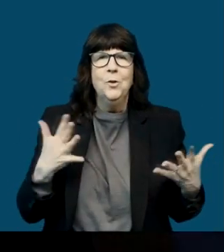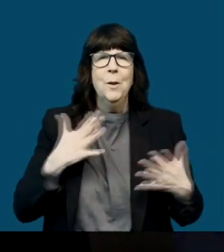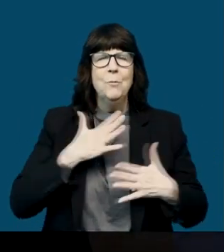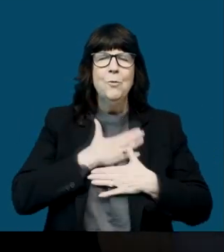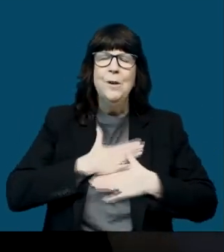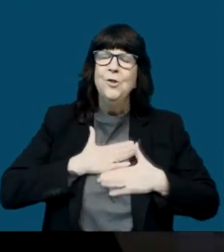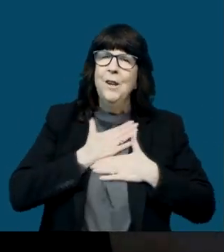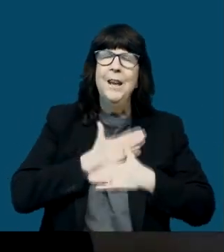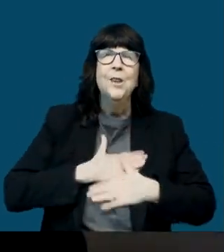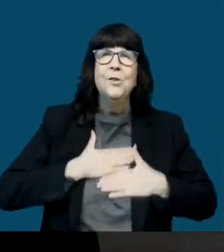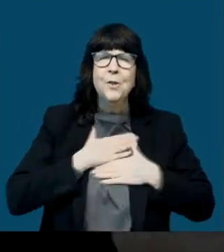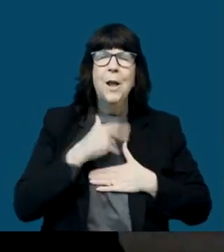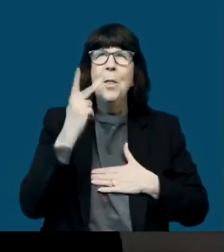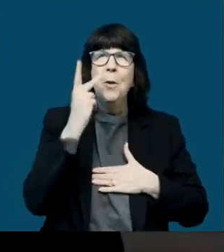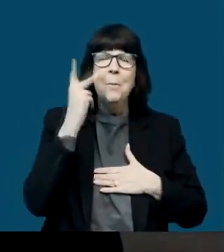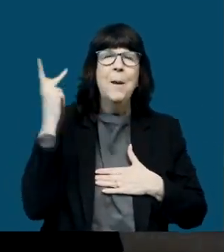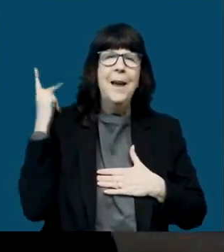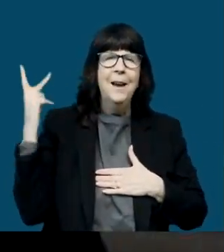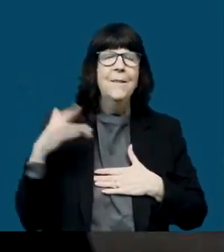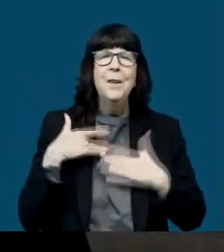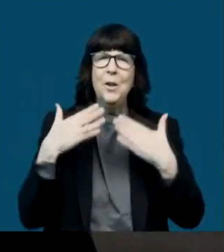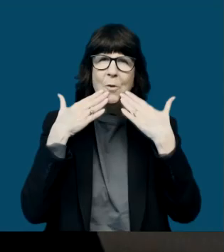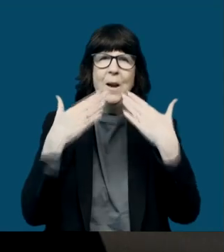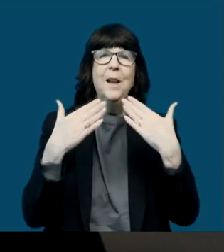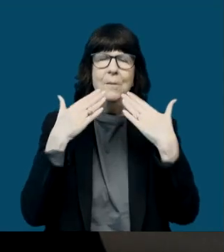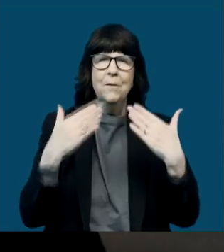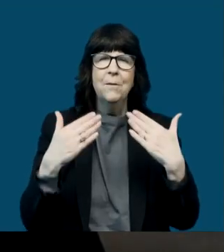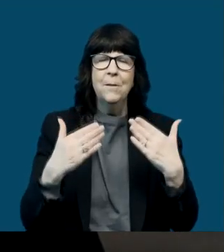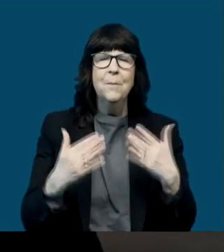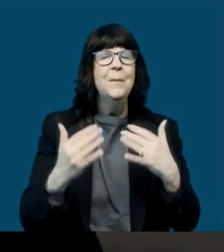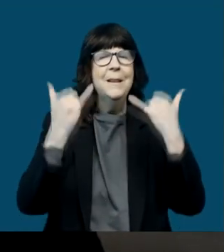And there's so much appreciation when you think of it.